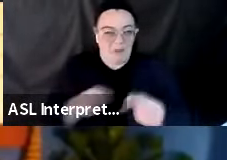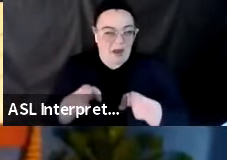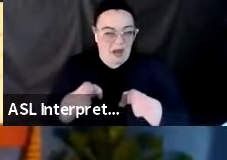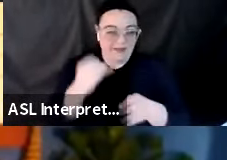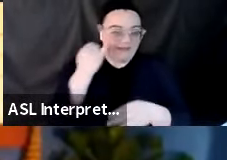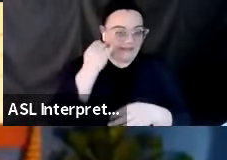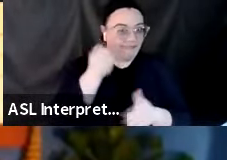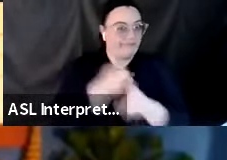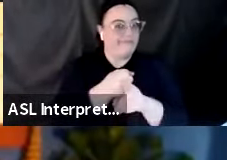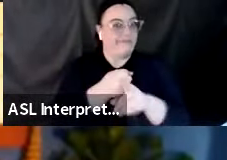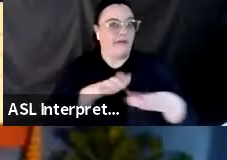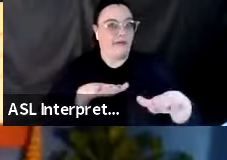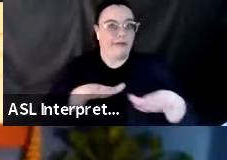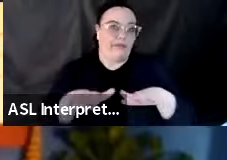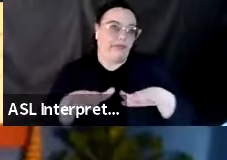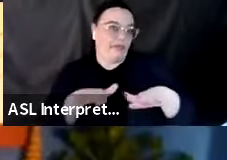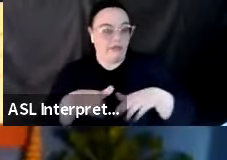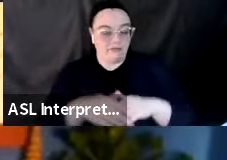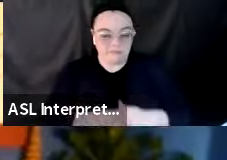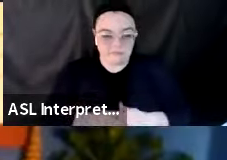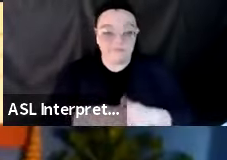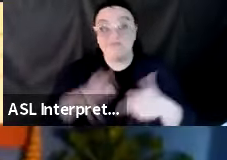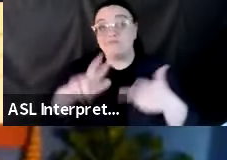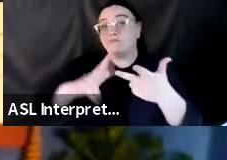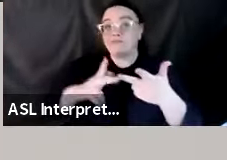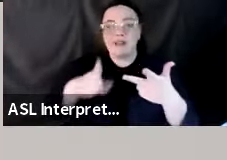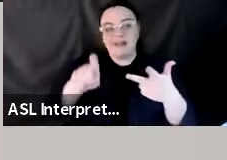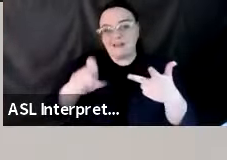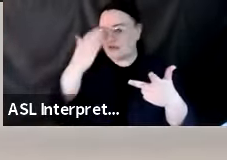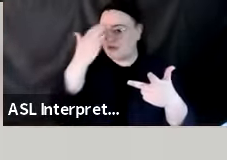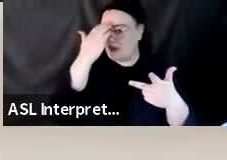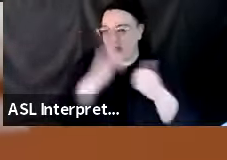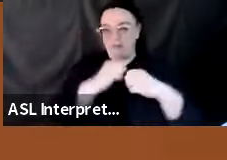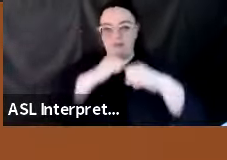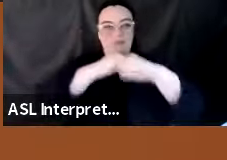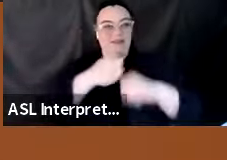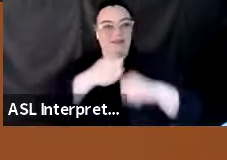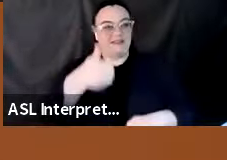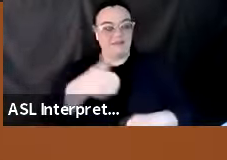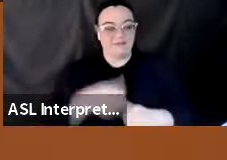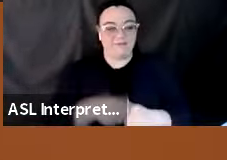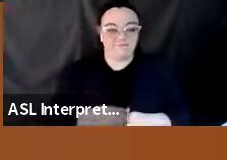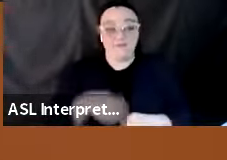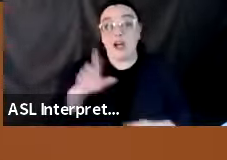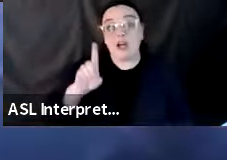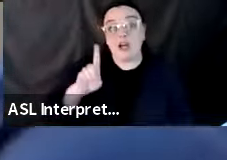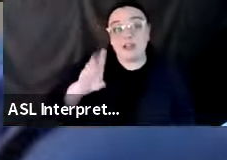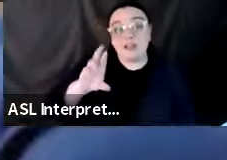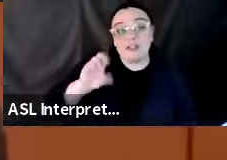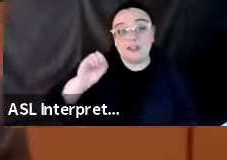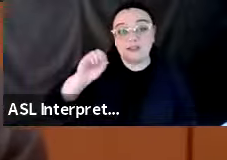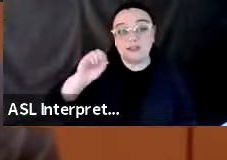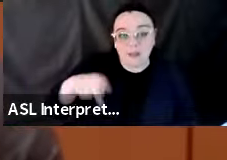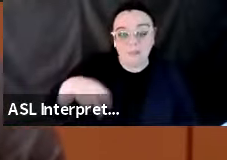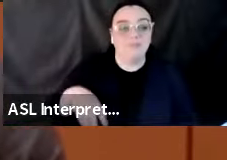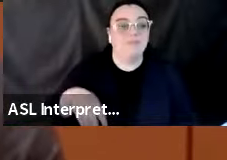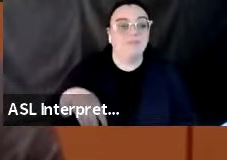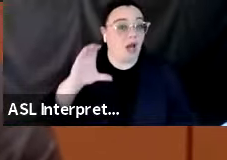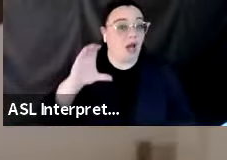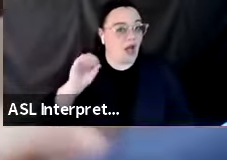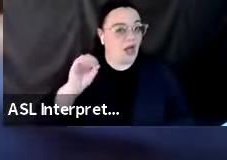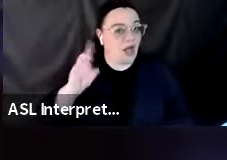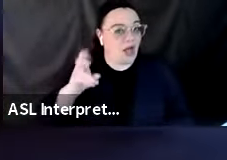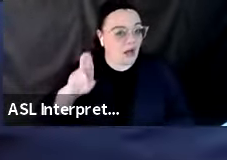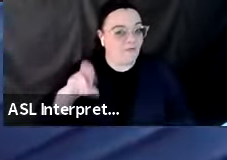know how to keep yourself safe. And this is what we've really been practicing throughout the day. Drop cover and hold. Ground starts to shake, drop to the ground